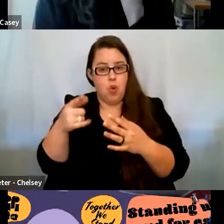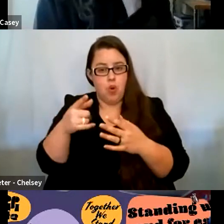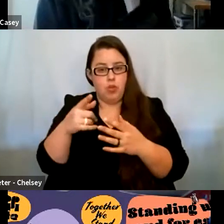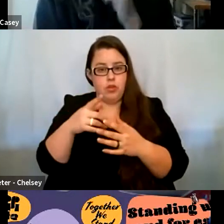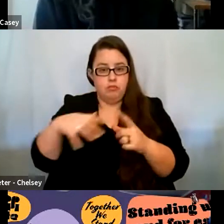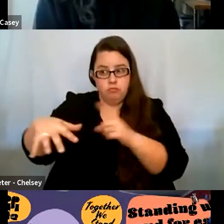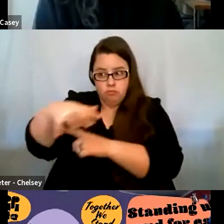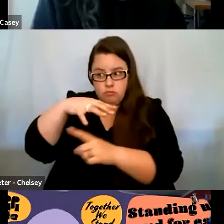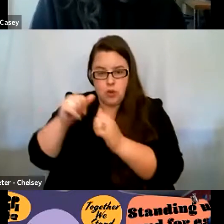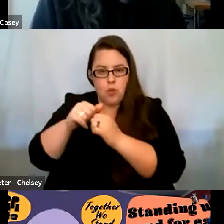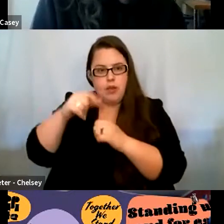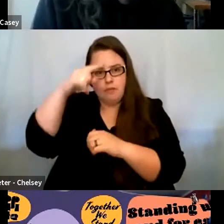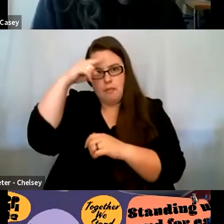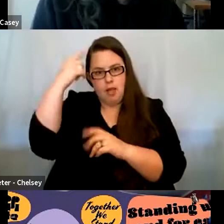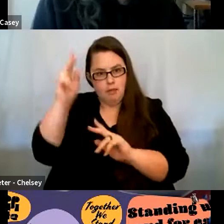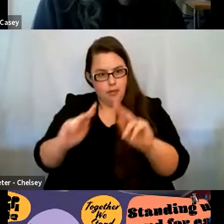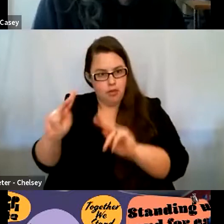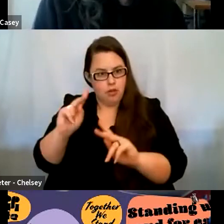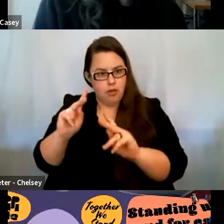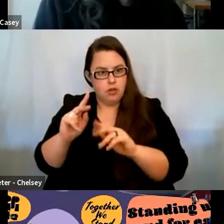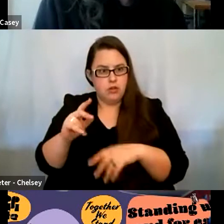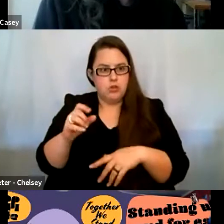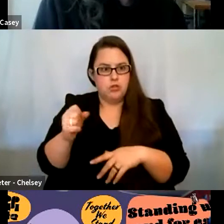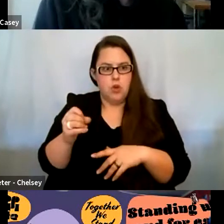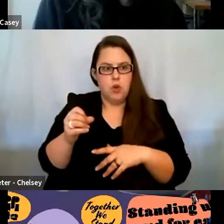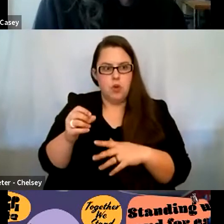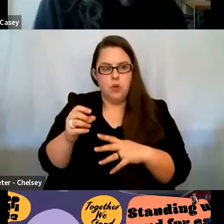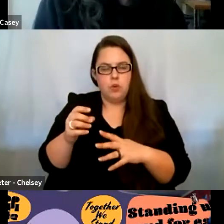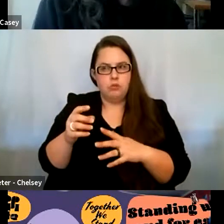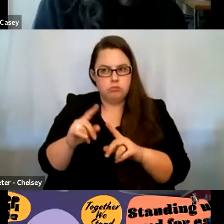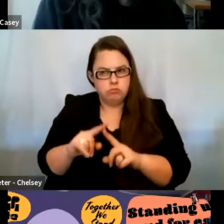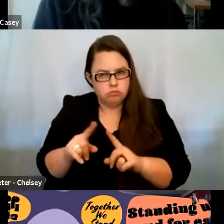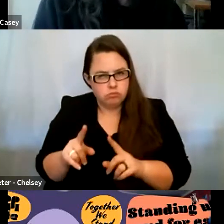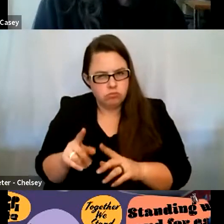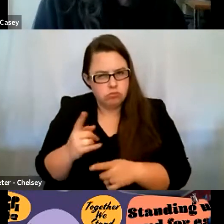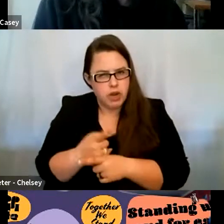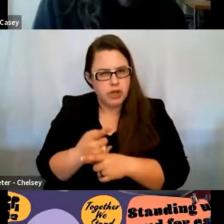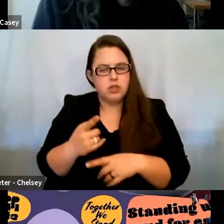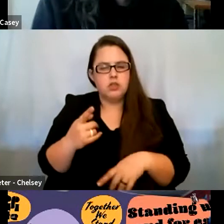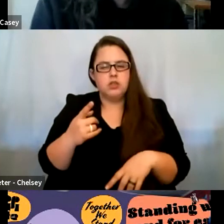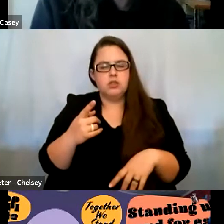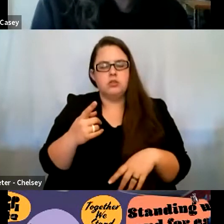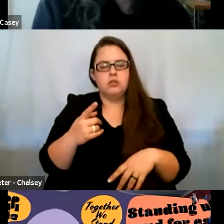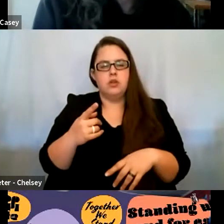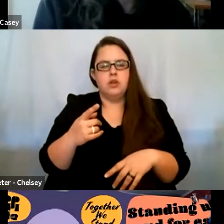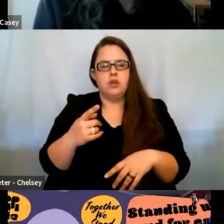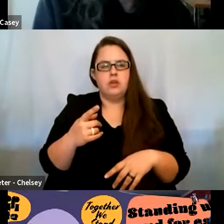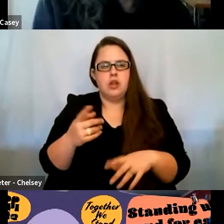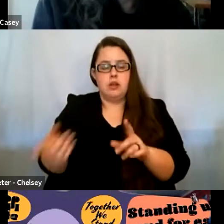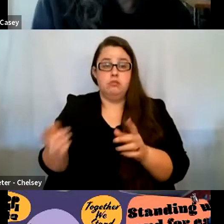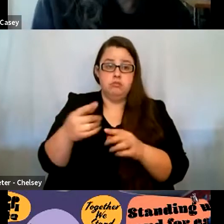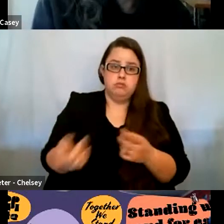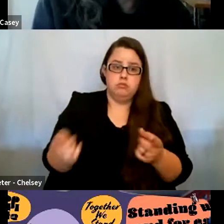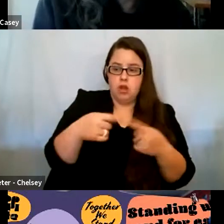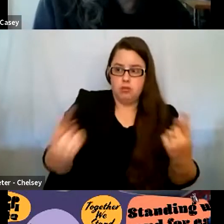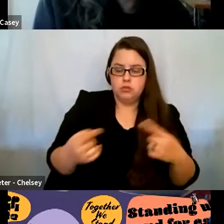black people. And so they look white. Right. Um, and so I think it would be more reflective of, and vice versa. You can